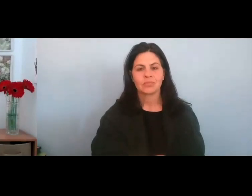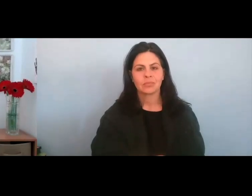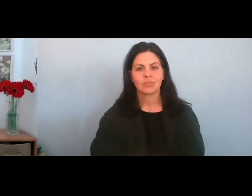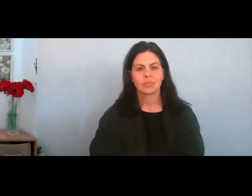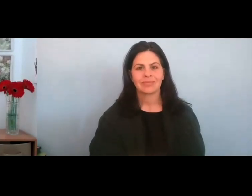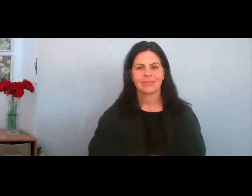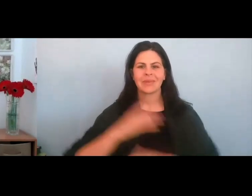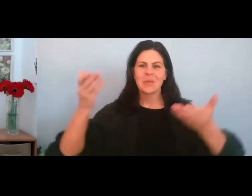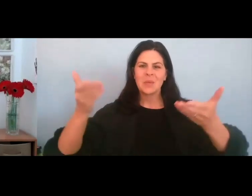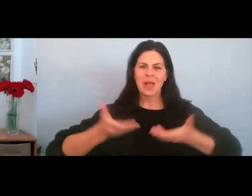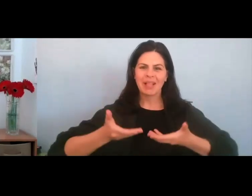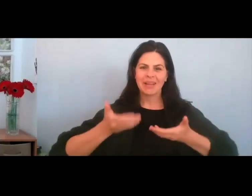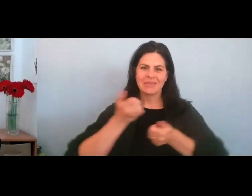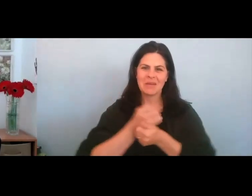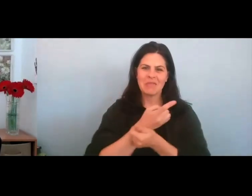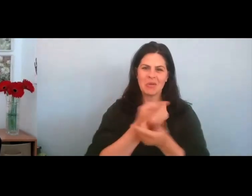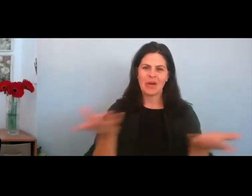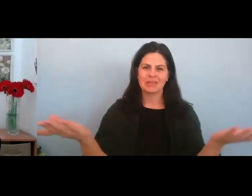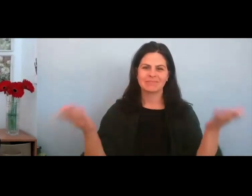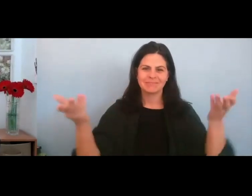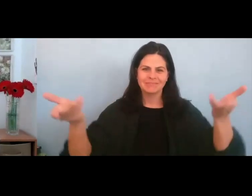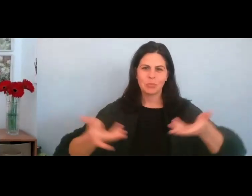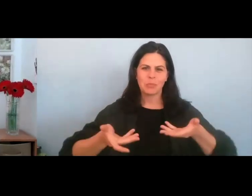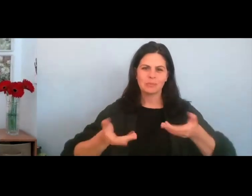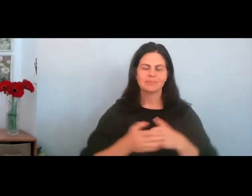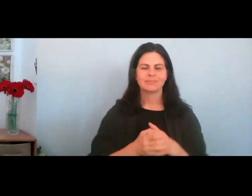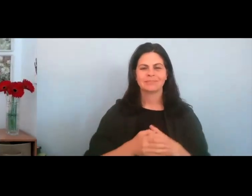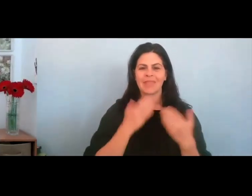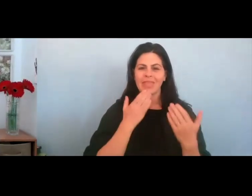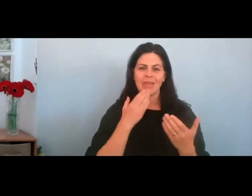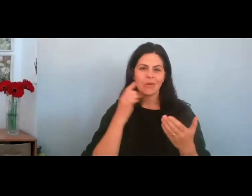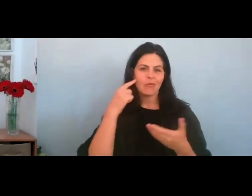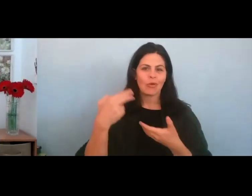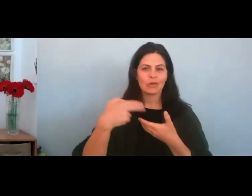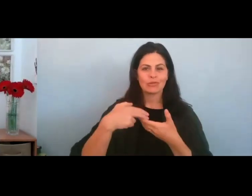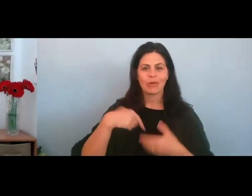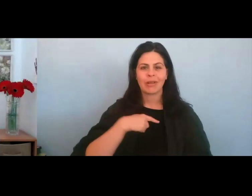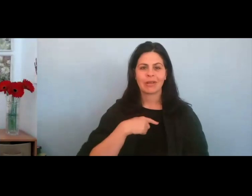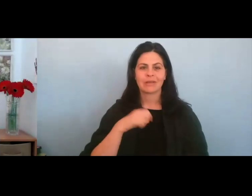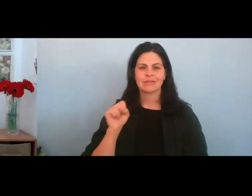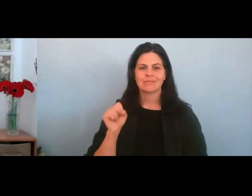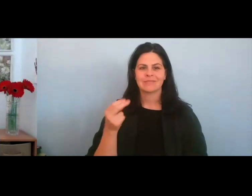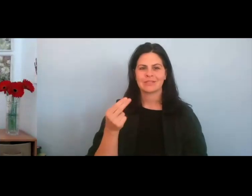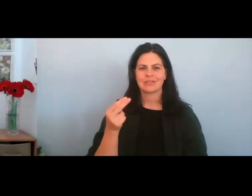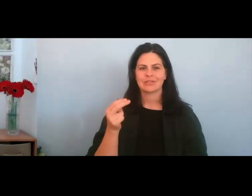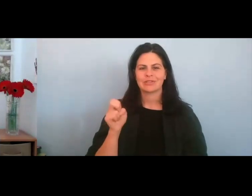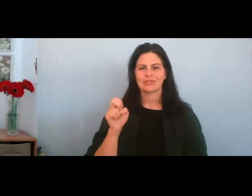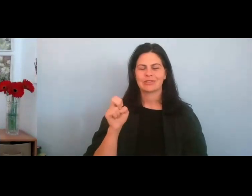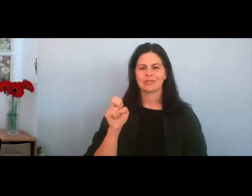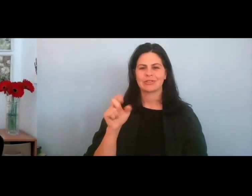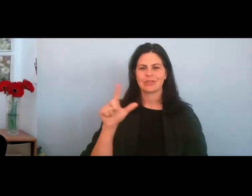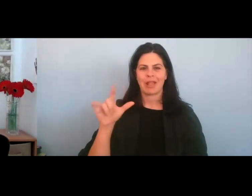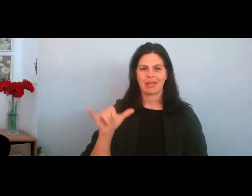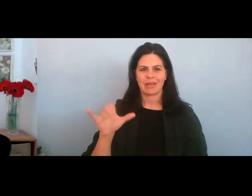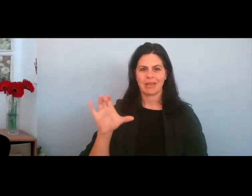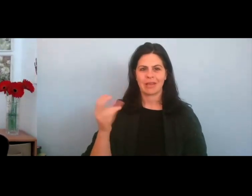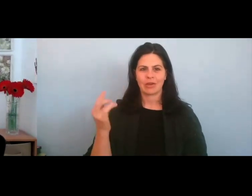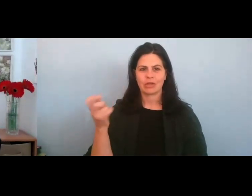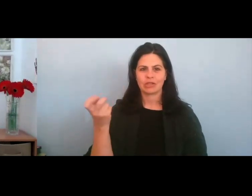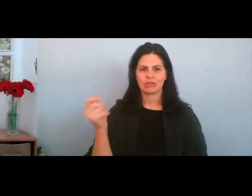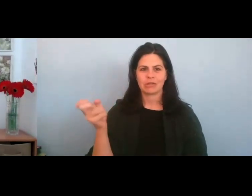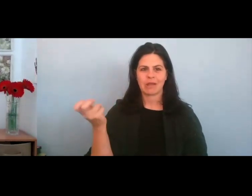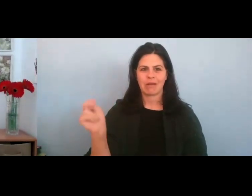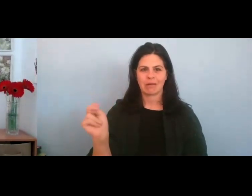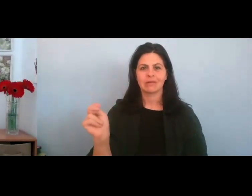Welcome, everyone, and thank you for joining us. I am Shelley Christensen, the Senior Director of Faith,